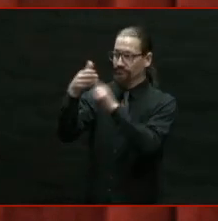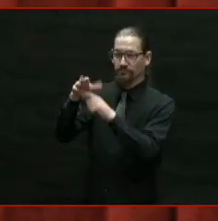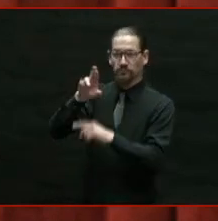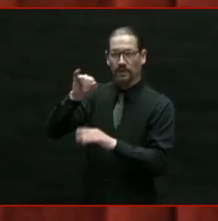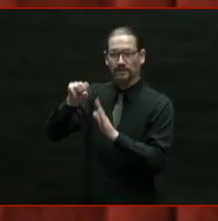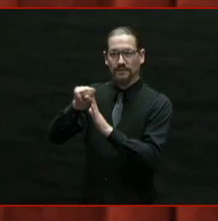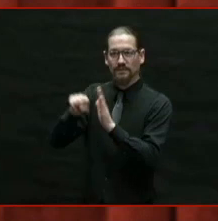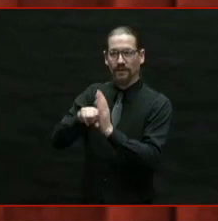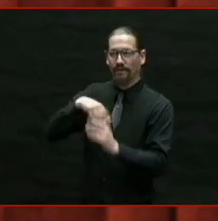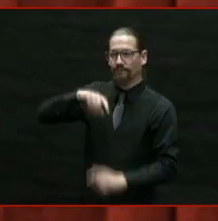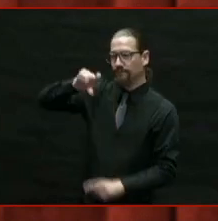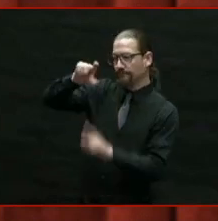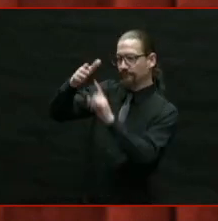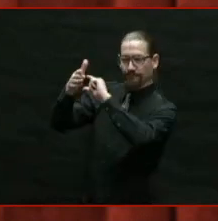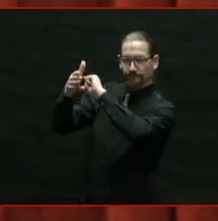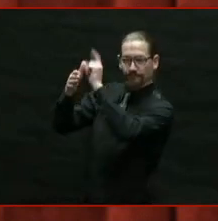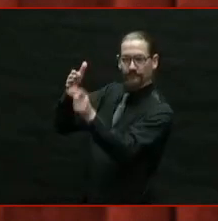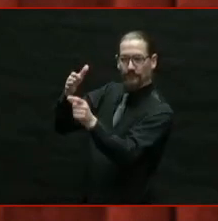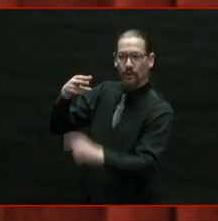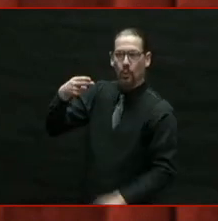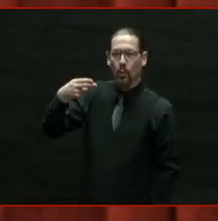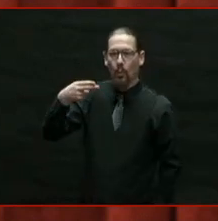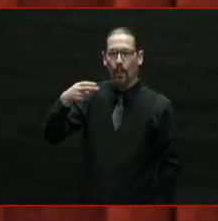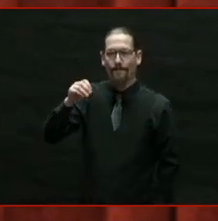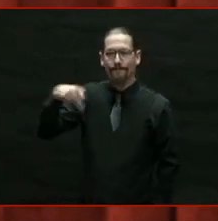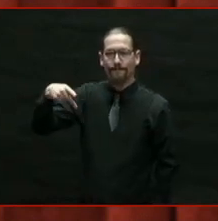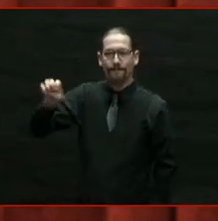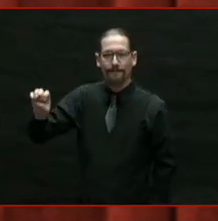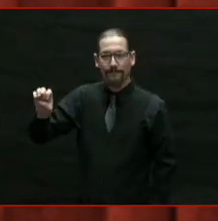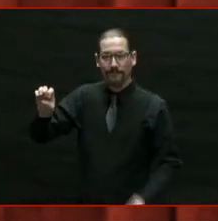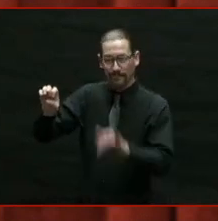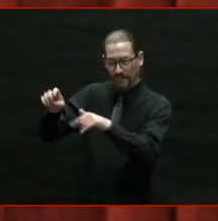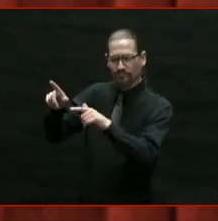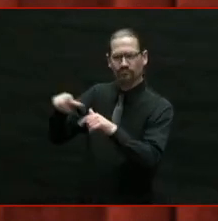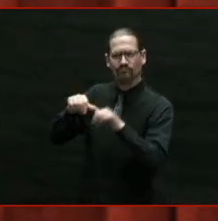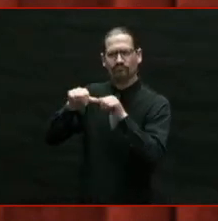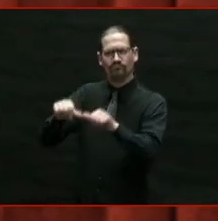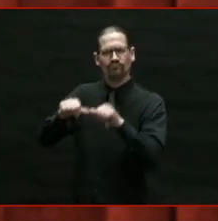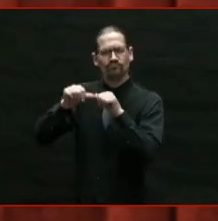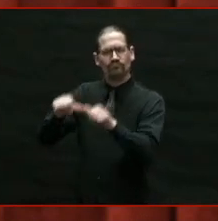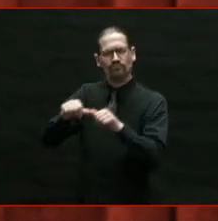You can get through any struggle if you hold on to hope.